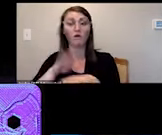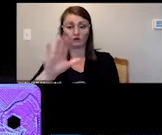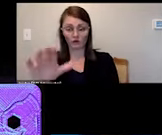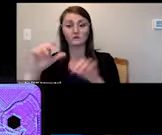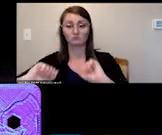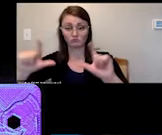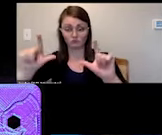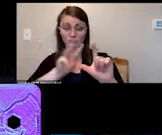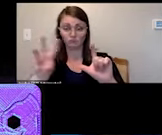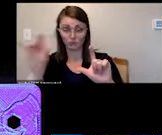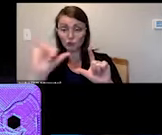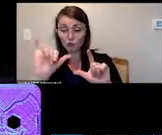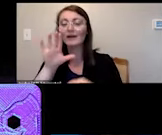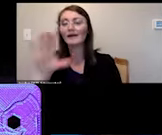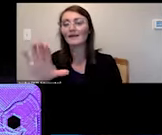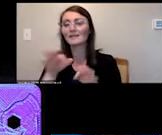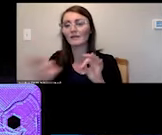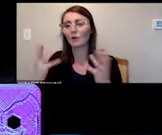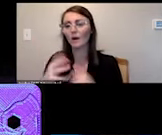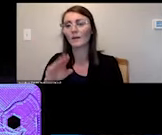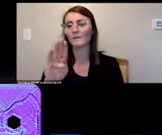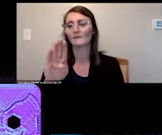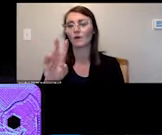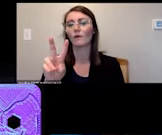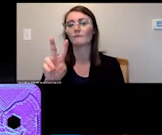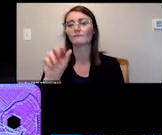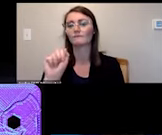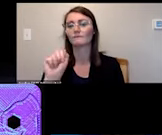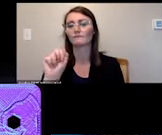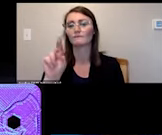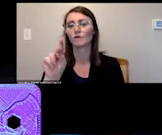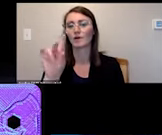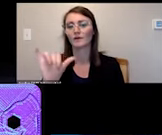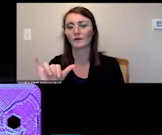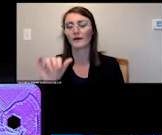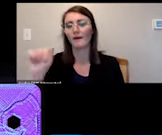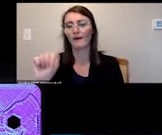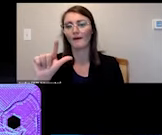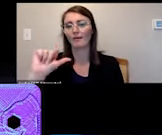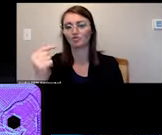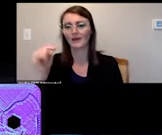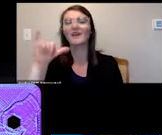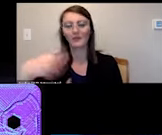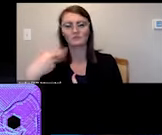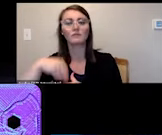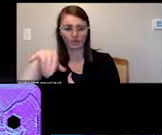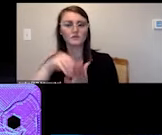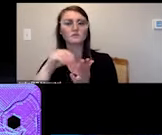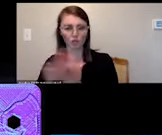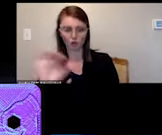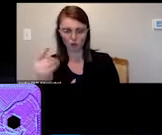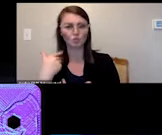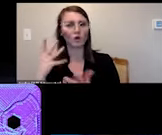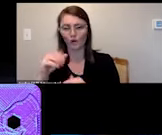his thingiverse link is barneyjlv that's also in the document and on our we have our c3d